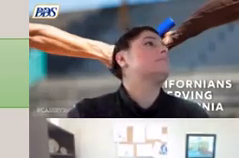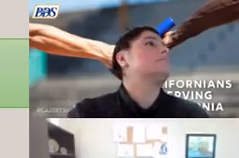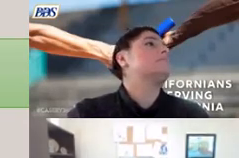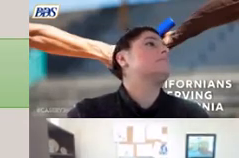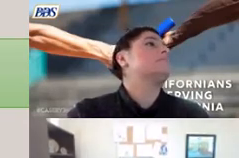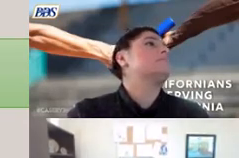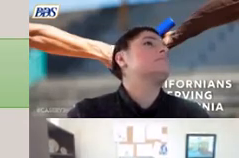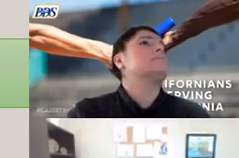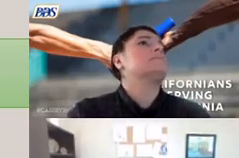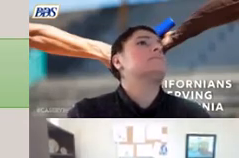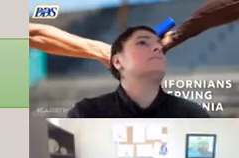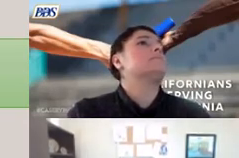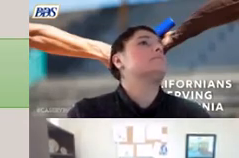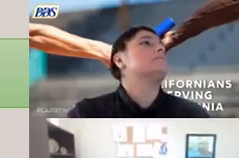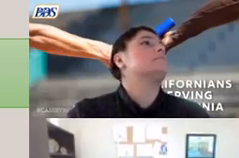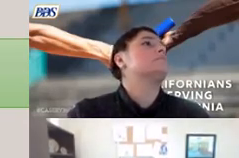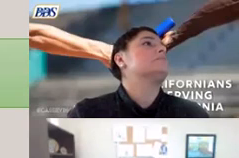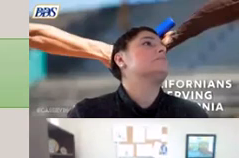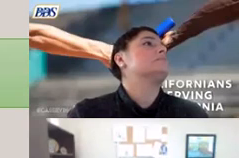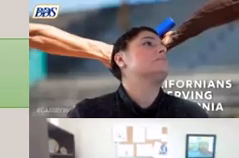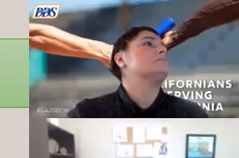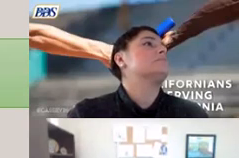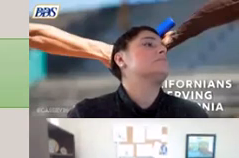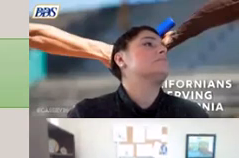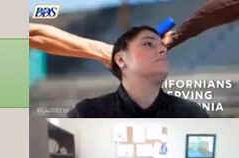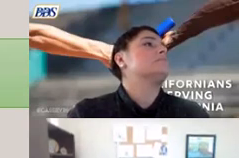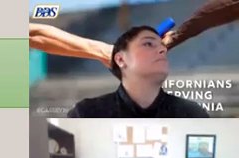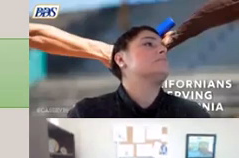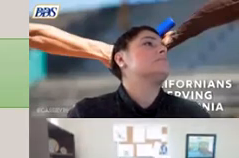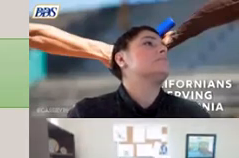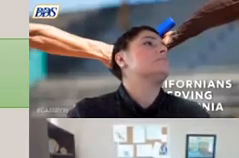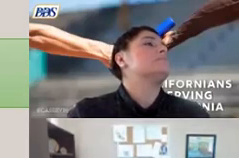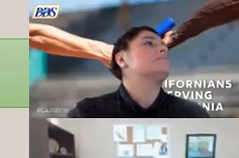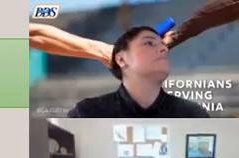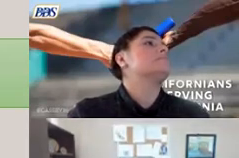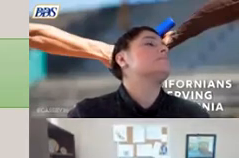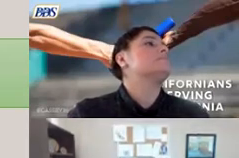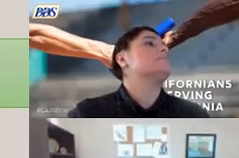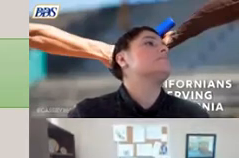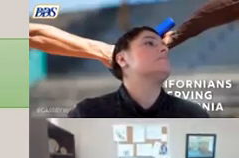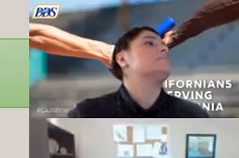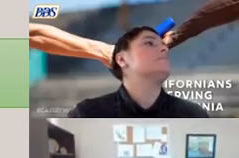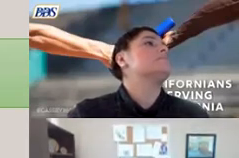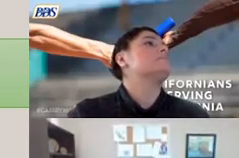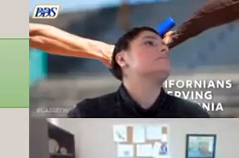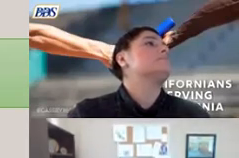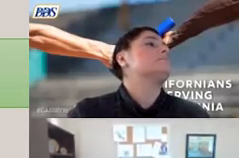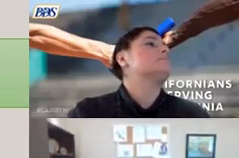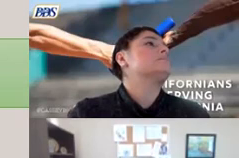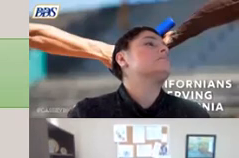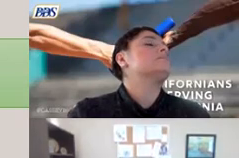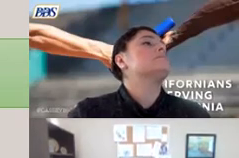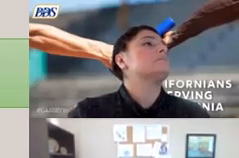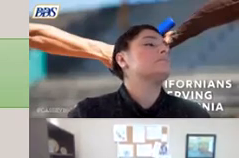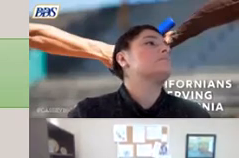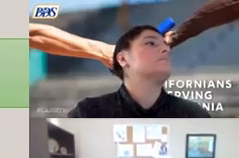they serve a lot of the afghan refugees in sacramento so that's a resource that's going to be important